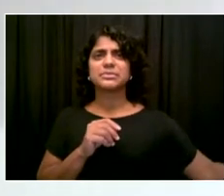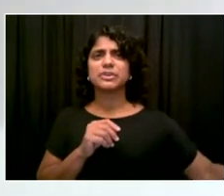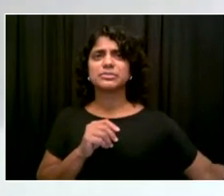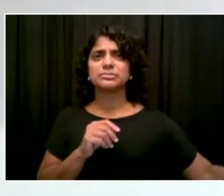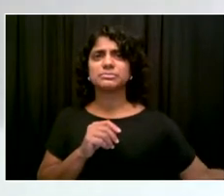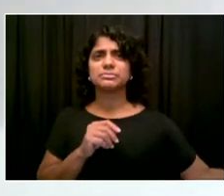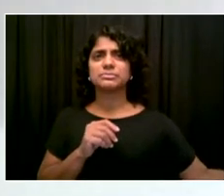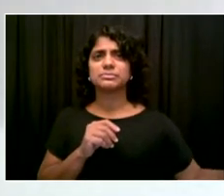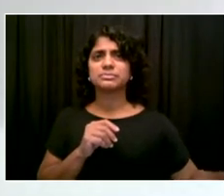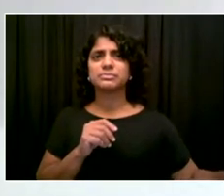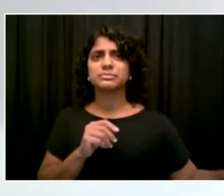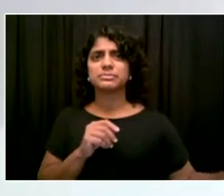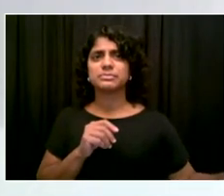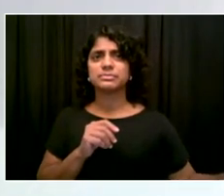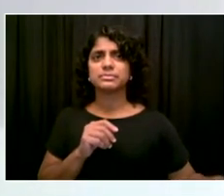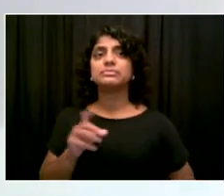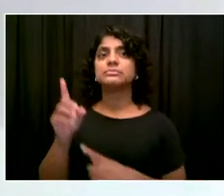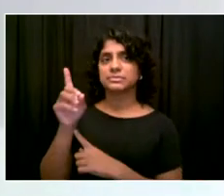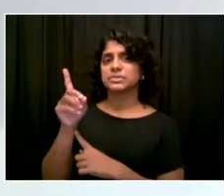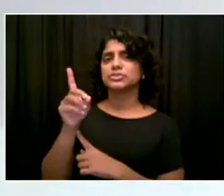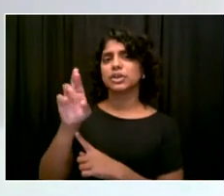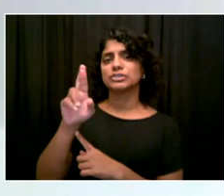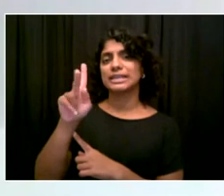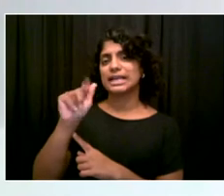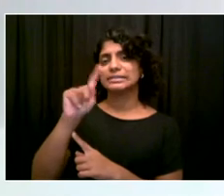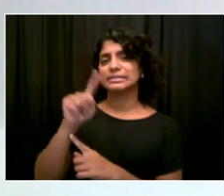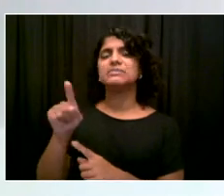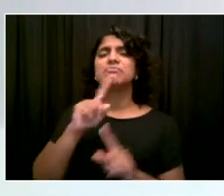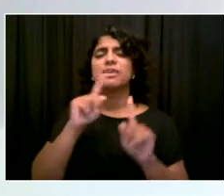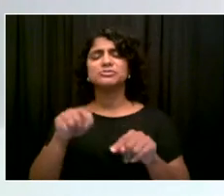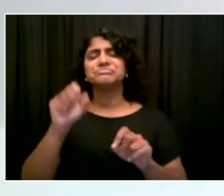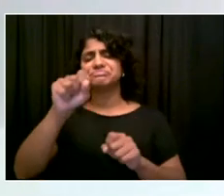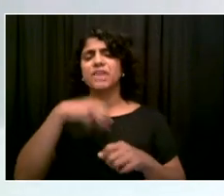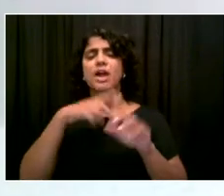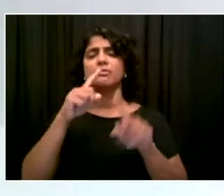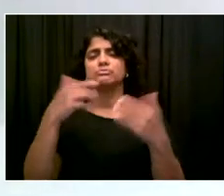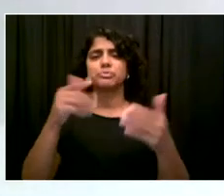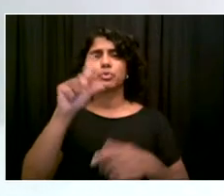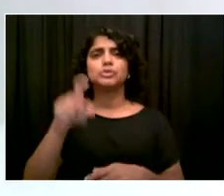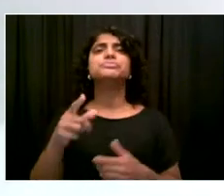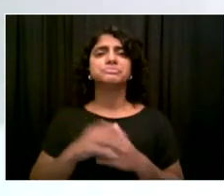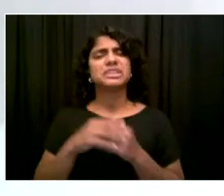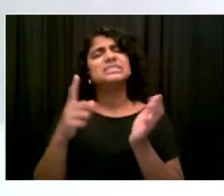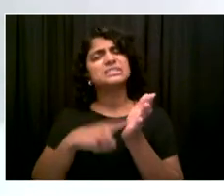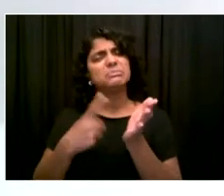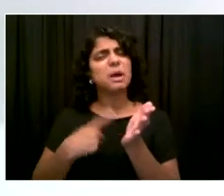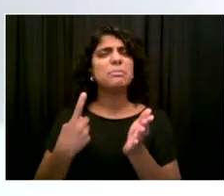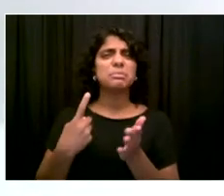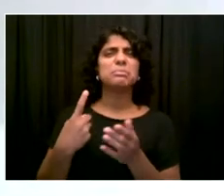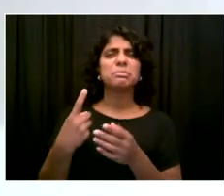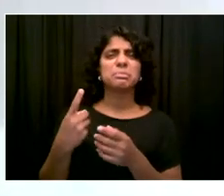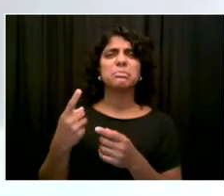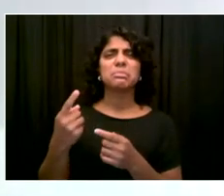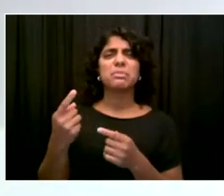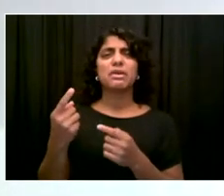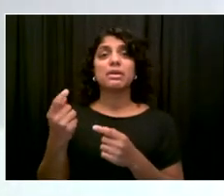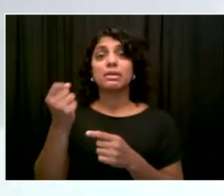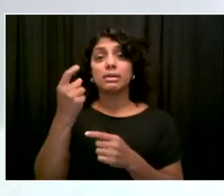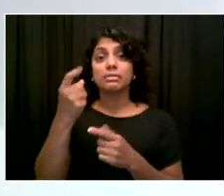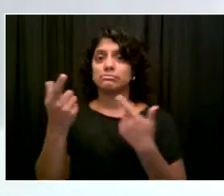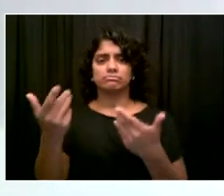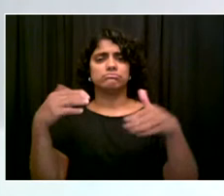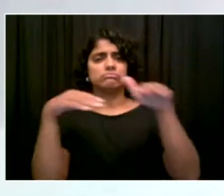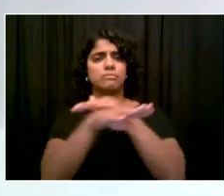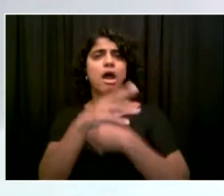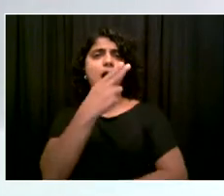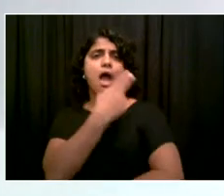identification at that moment. It's still our job to take care of them, and the same would be true of vaccination. We will do our best